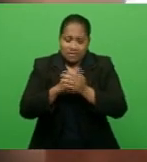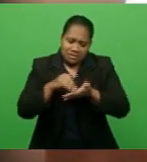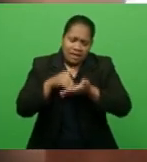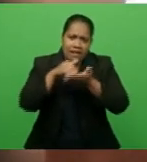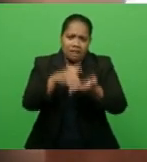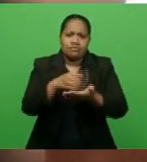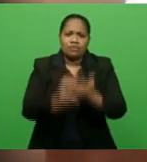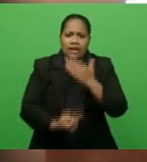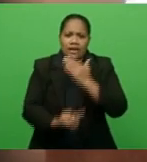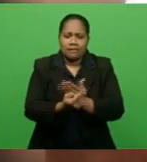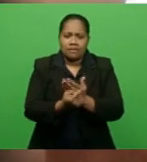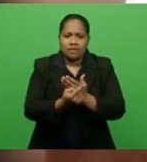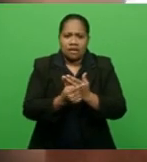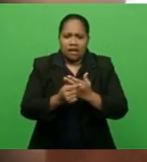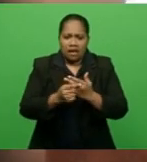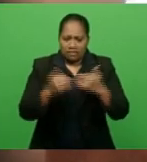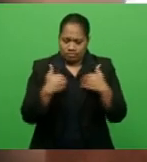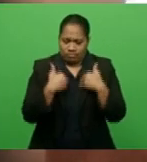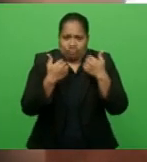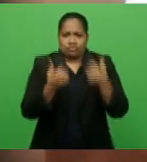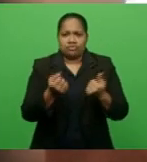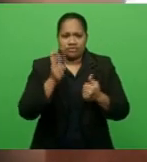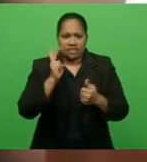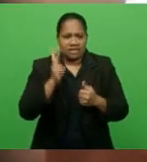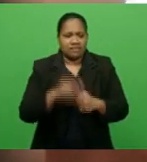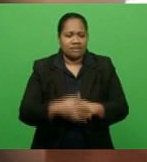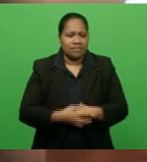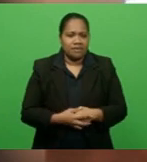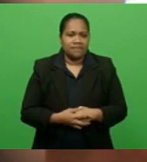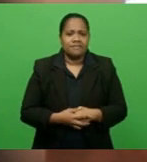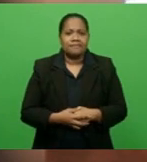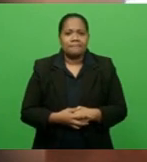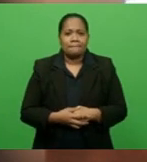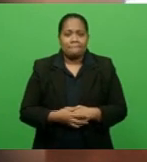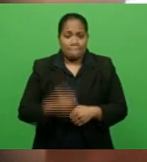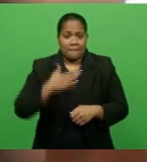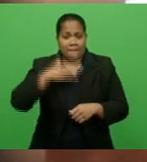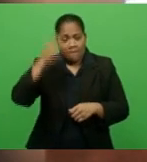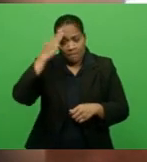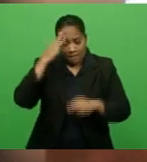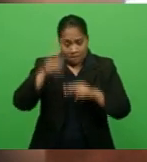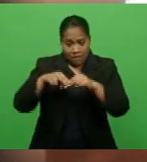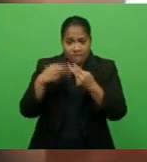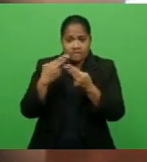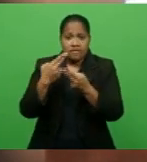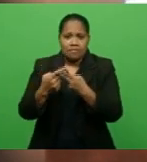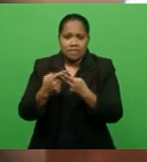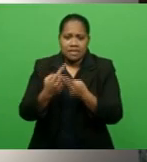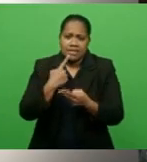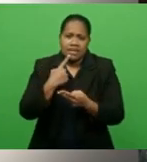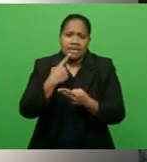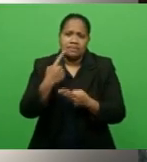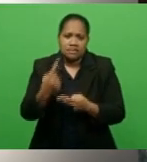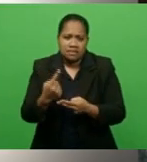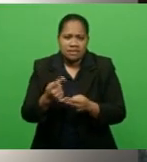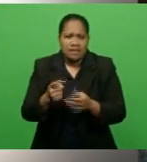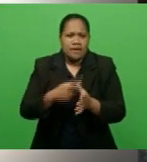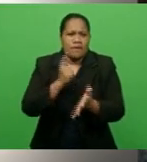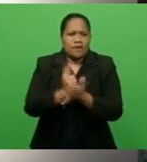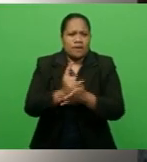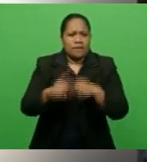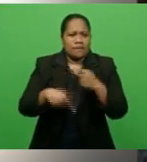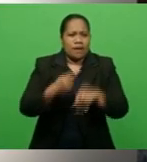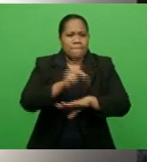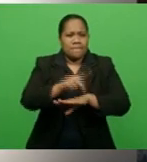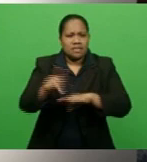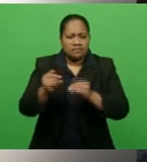mom's family, a lot of them live here. When I say a lot, obviously Pacific Island families are big families. I've never had